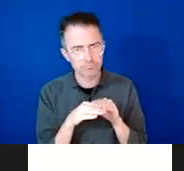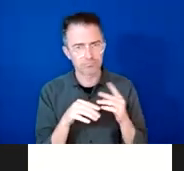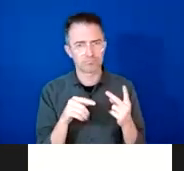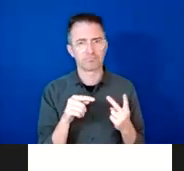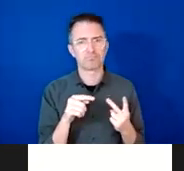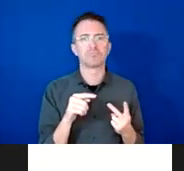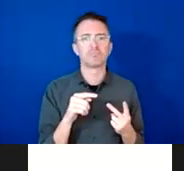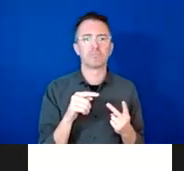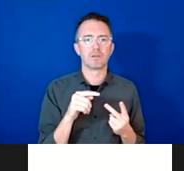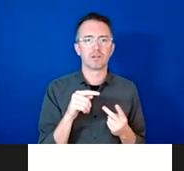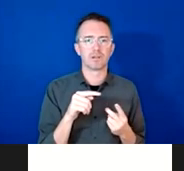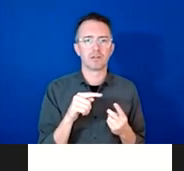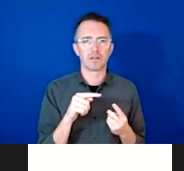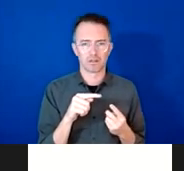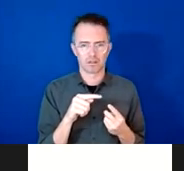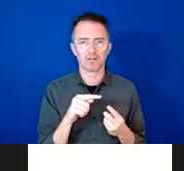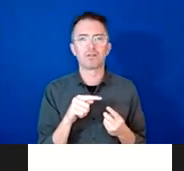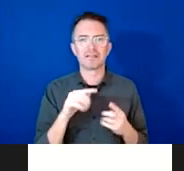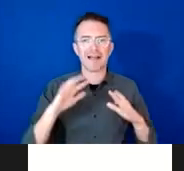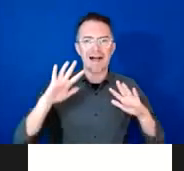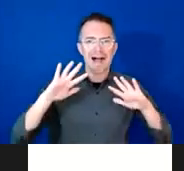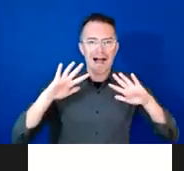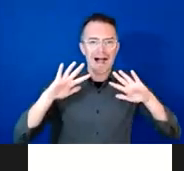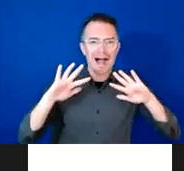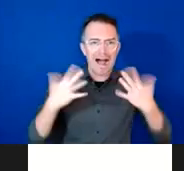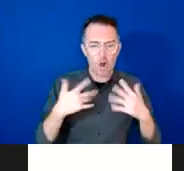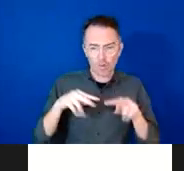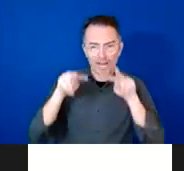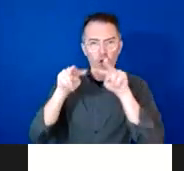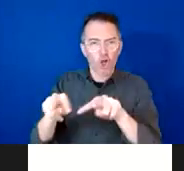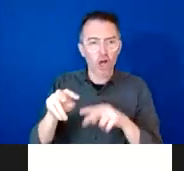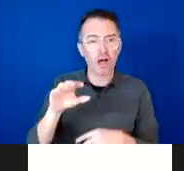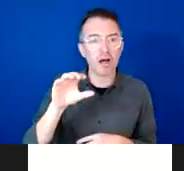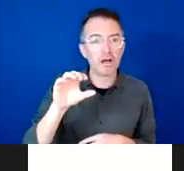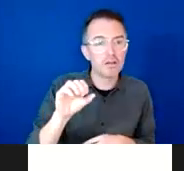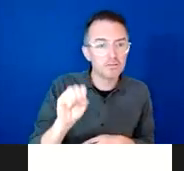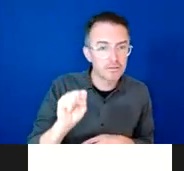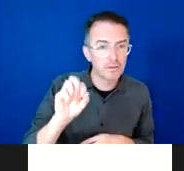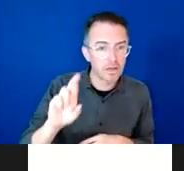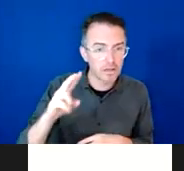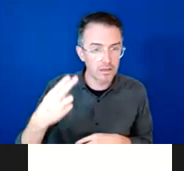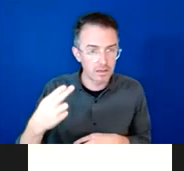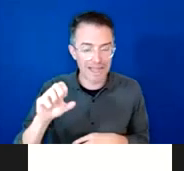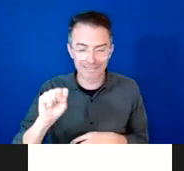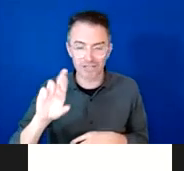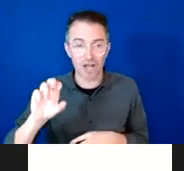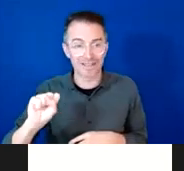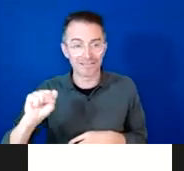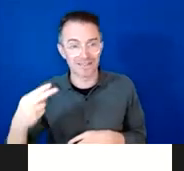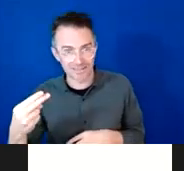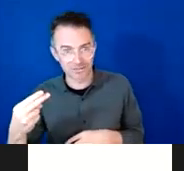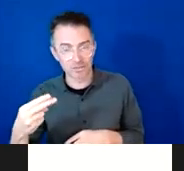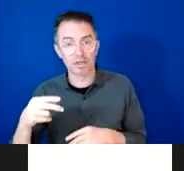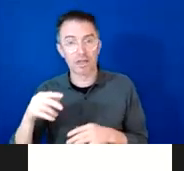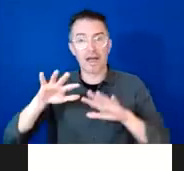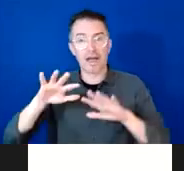ideally the existing health system can provide continuity of SRH services during a crisis but when care